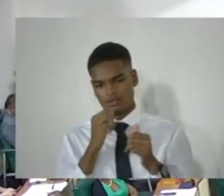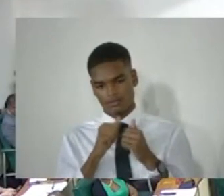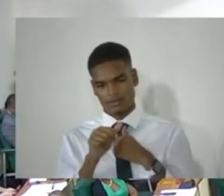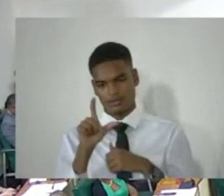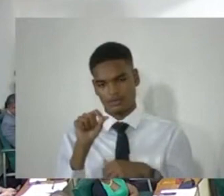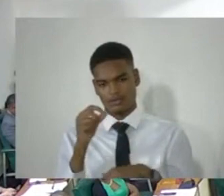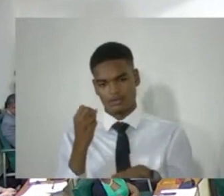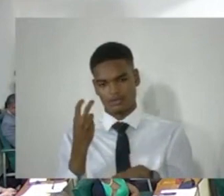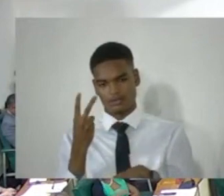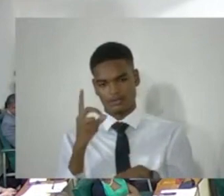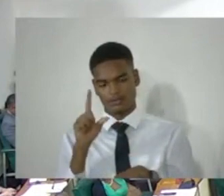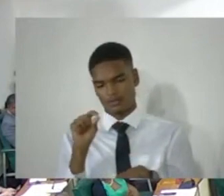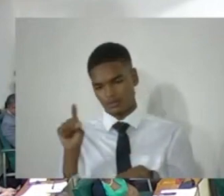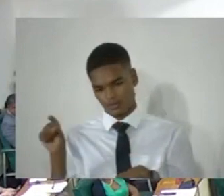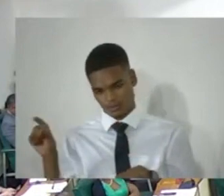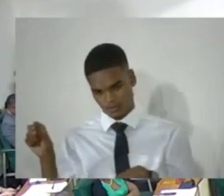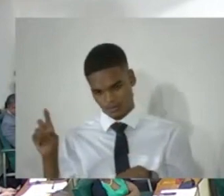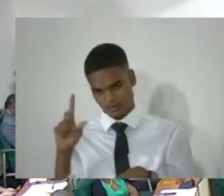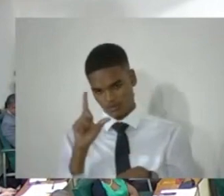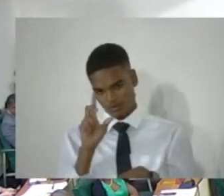2022, thank you.